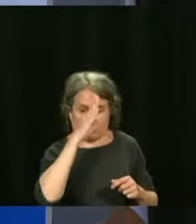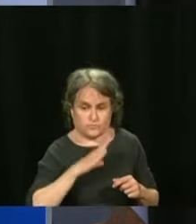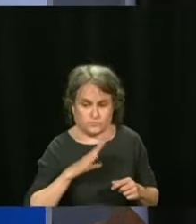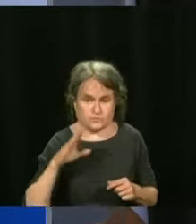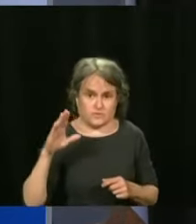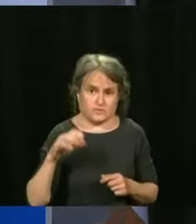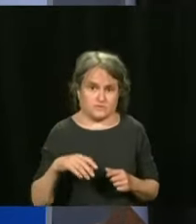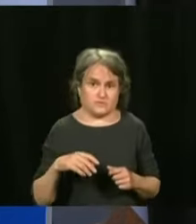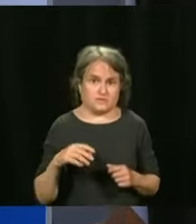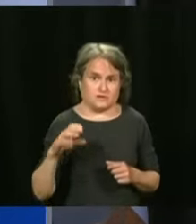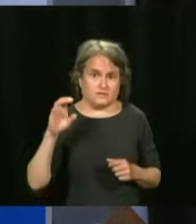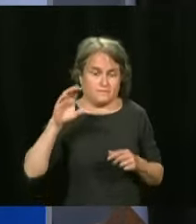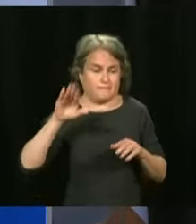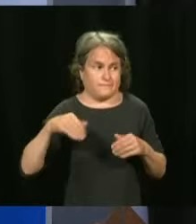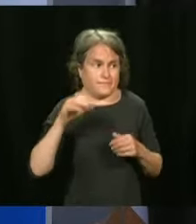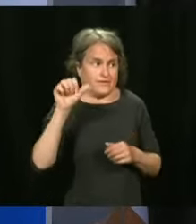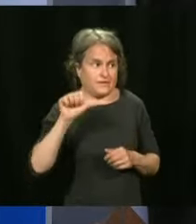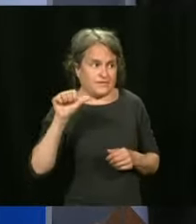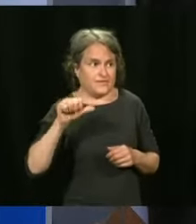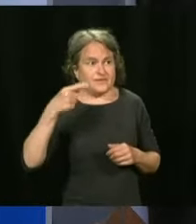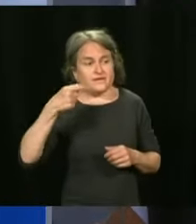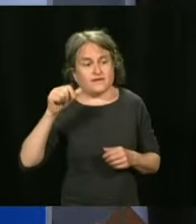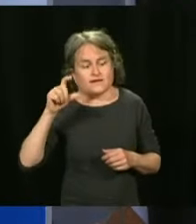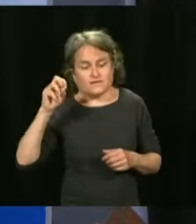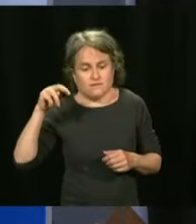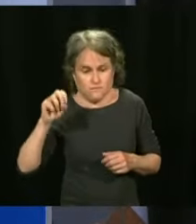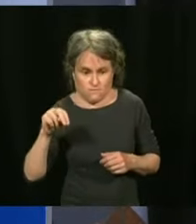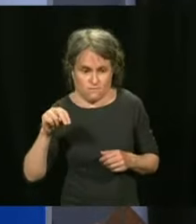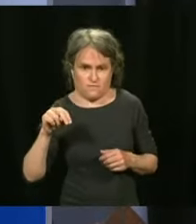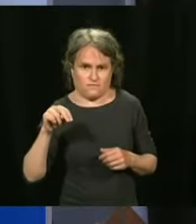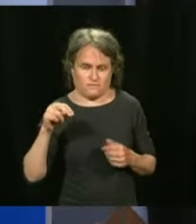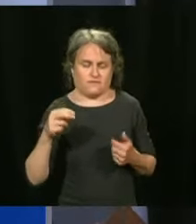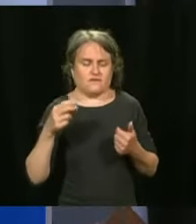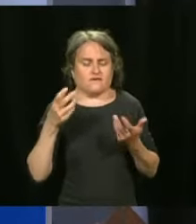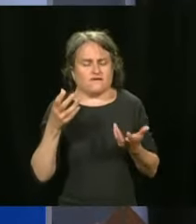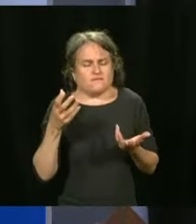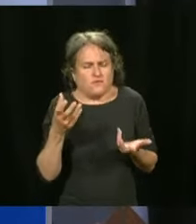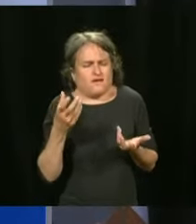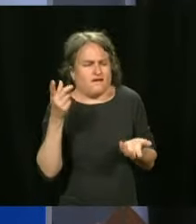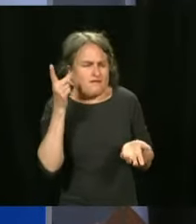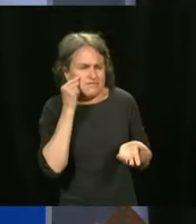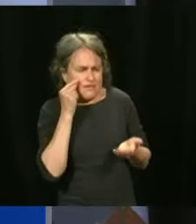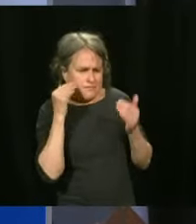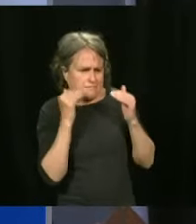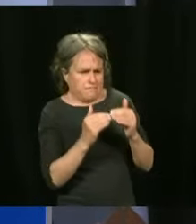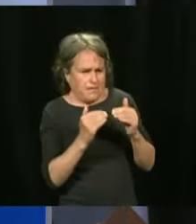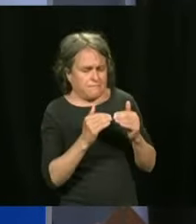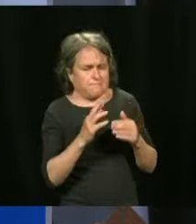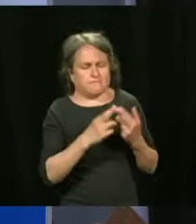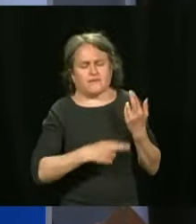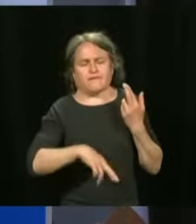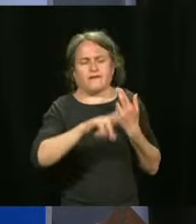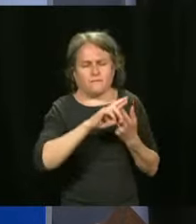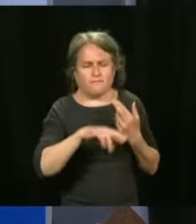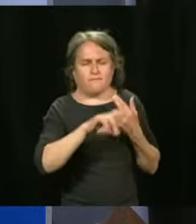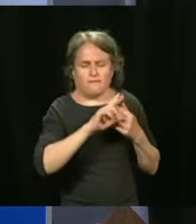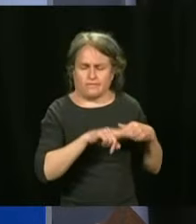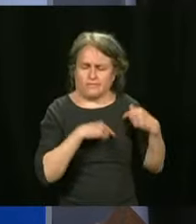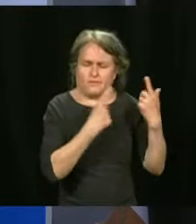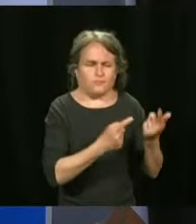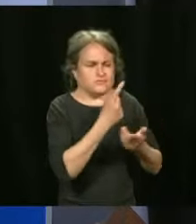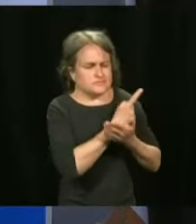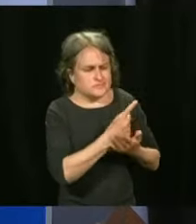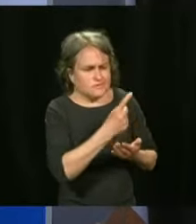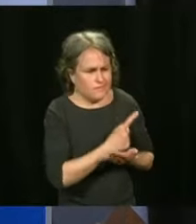well, the ethical issues and all that kind of stuff, we want to make sure that we take the time to do the right things. We've been hearing about this for